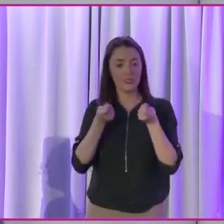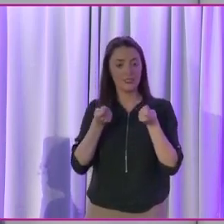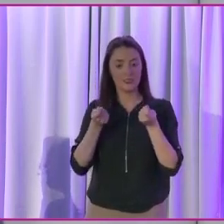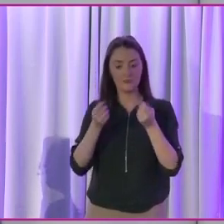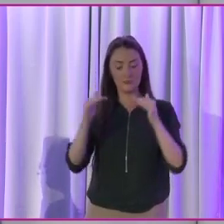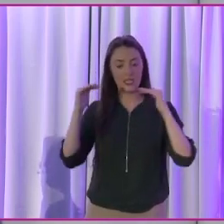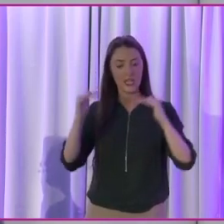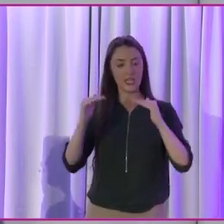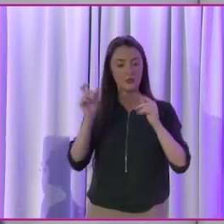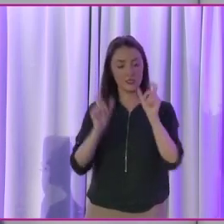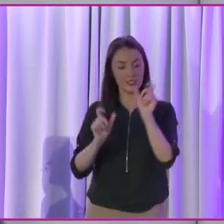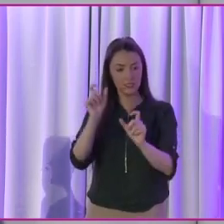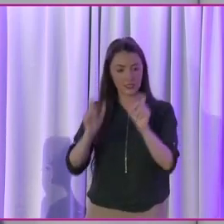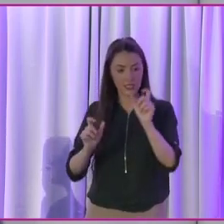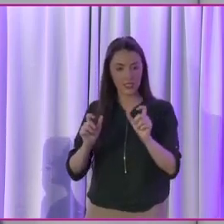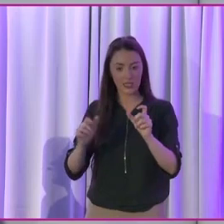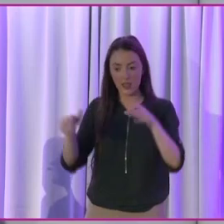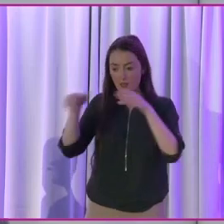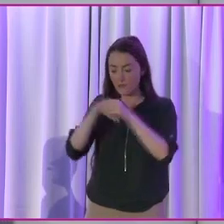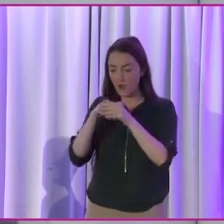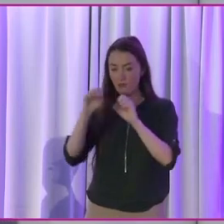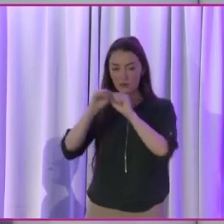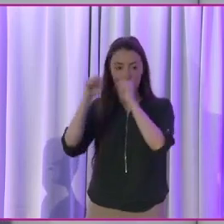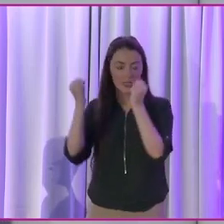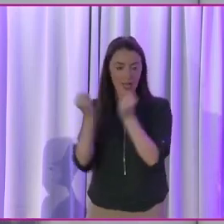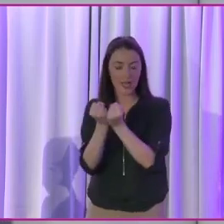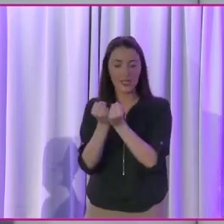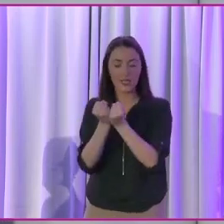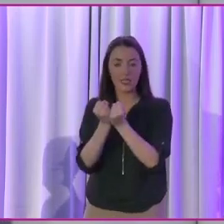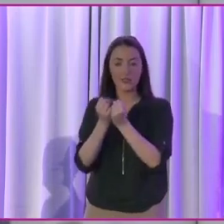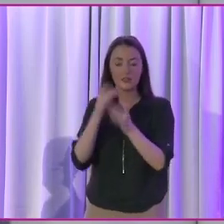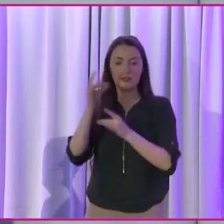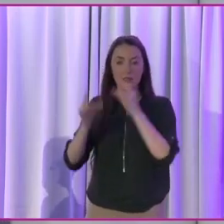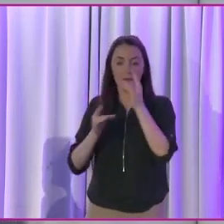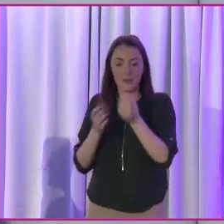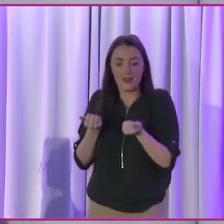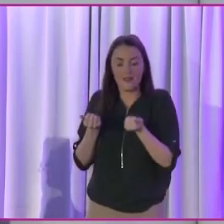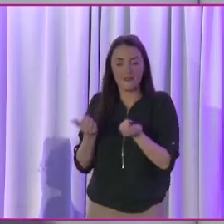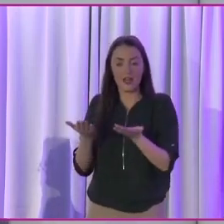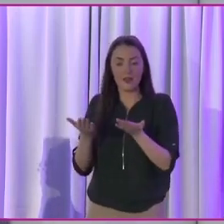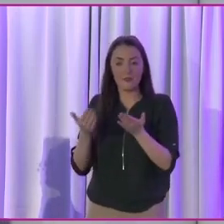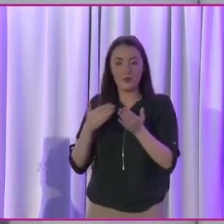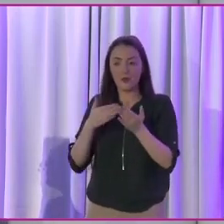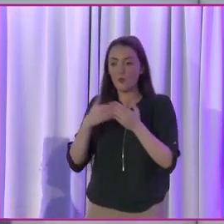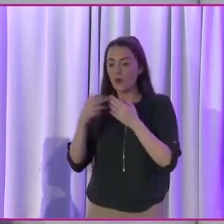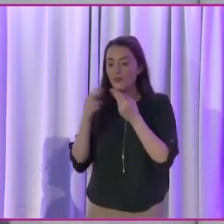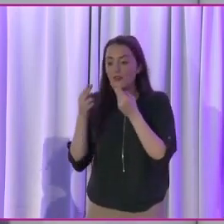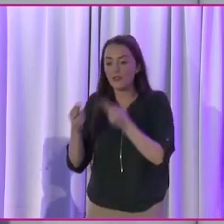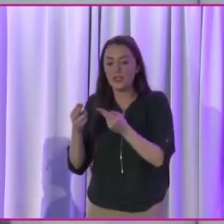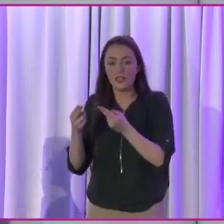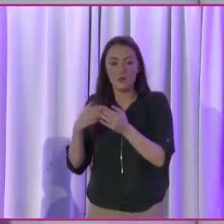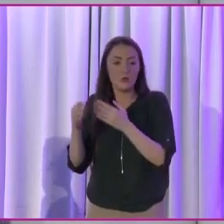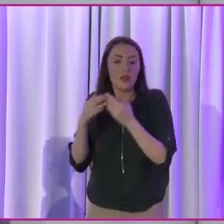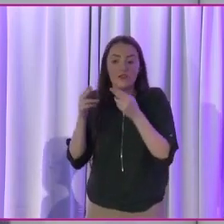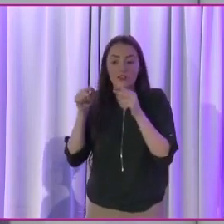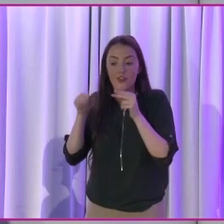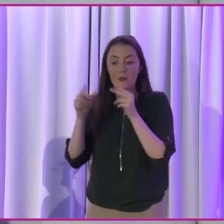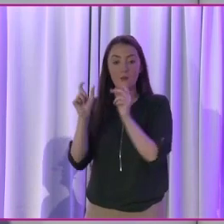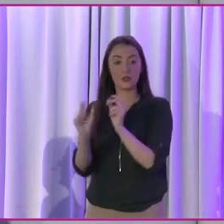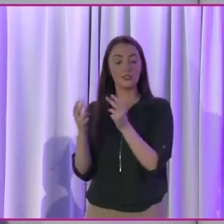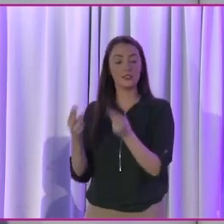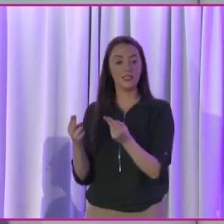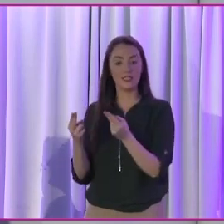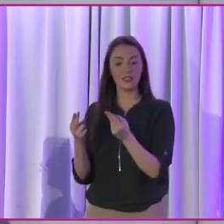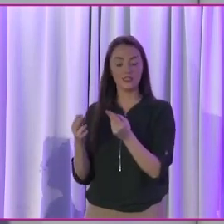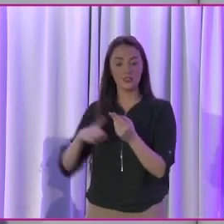citizens, participating in society, and, you know, making available whatever people need to live independently,